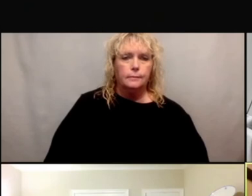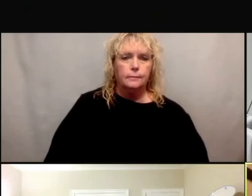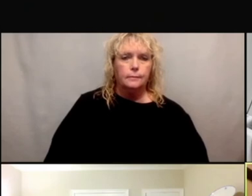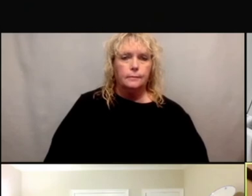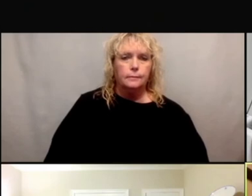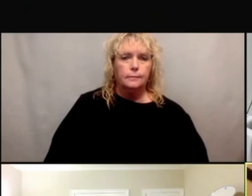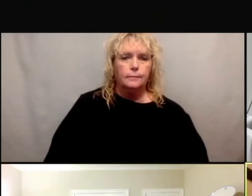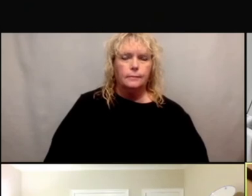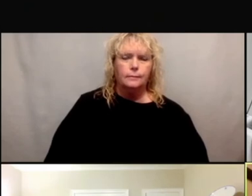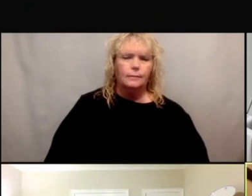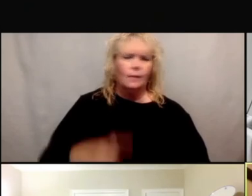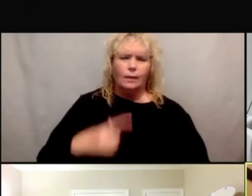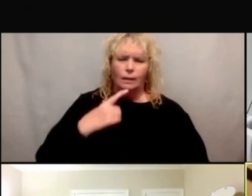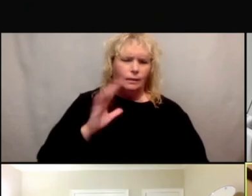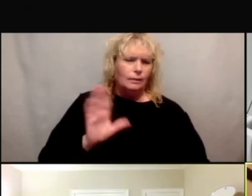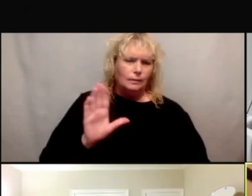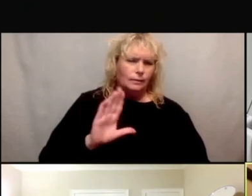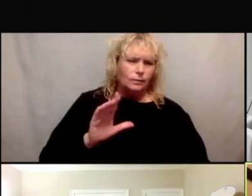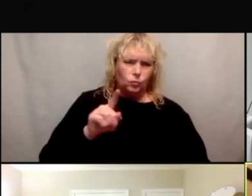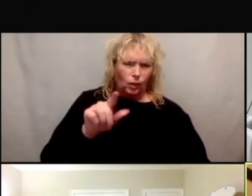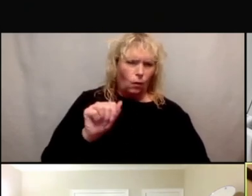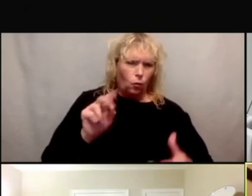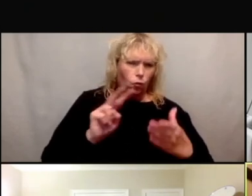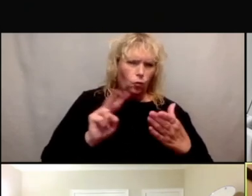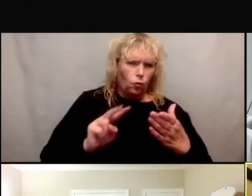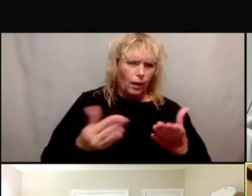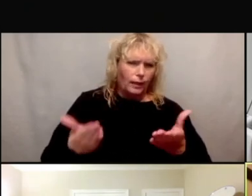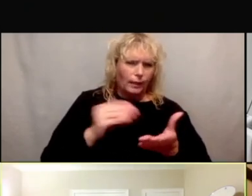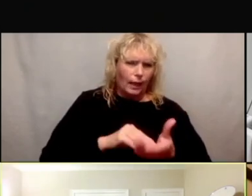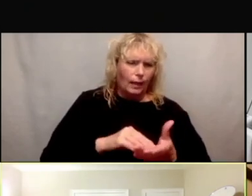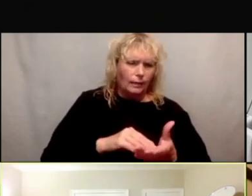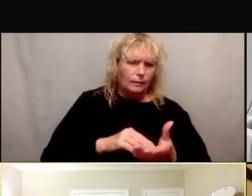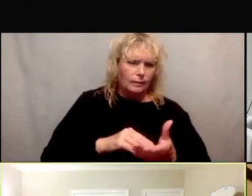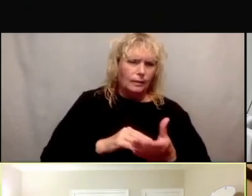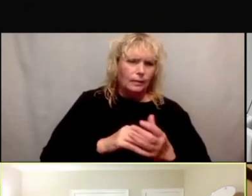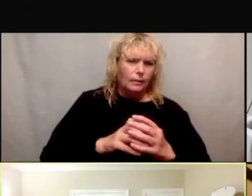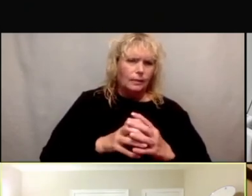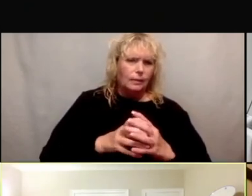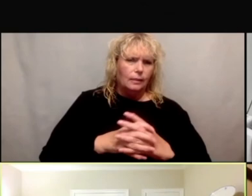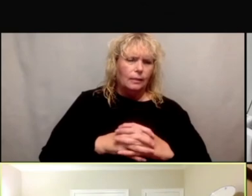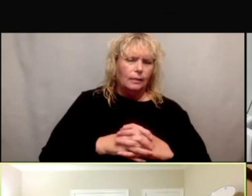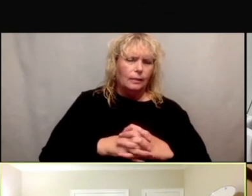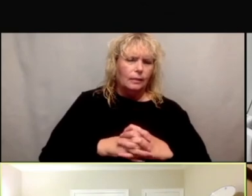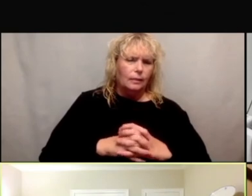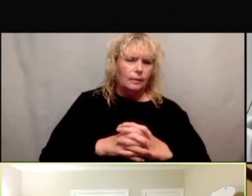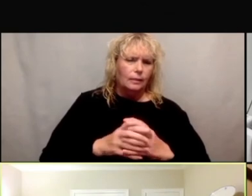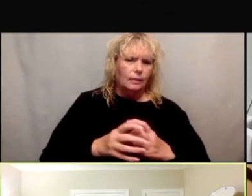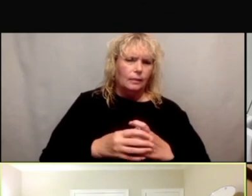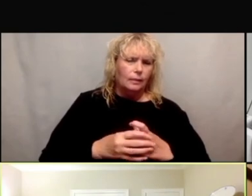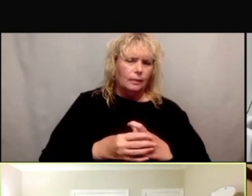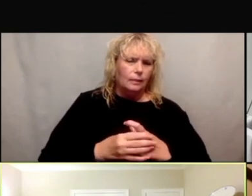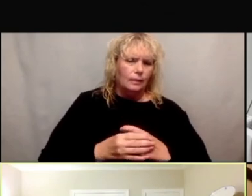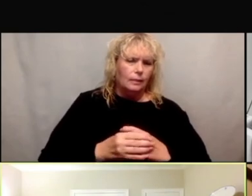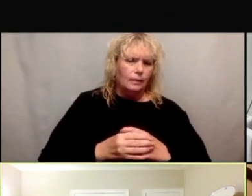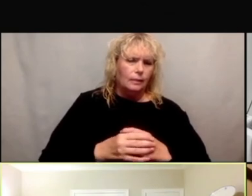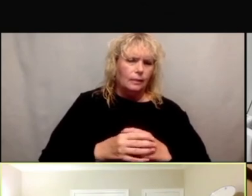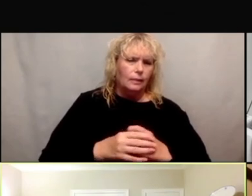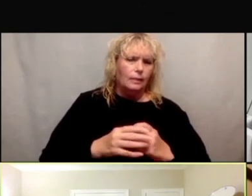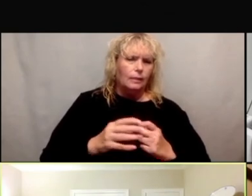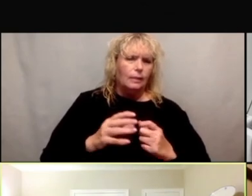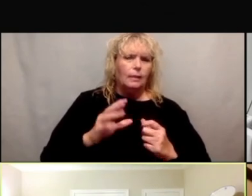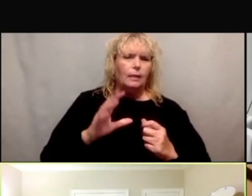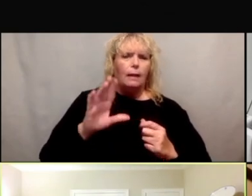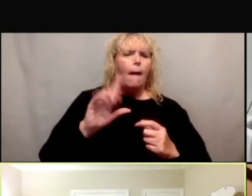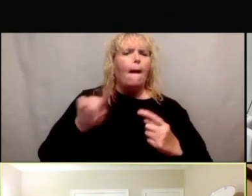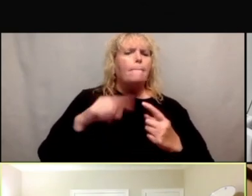I'll read that again. I just want to make sure I give a cohesive question. think it's about people who